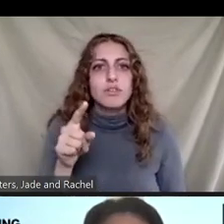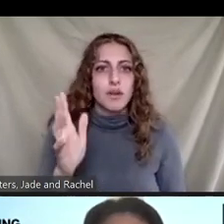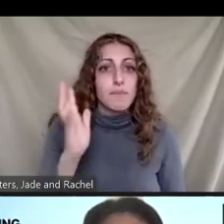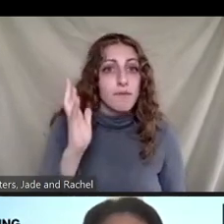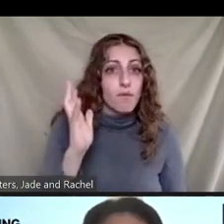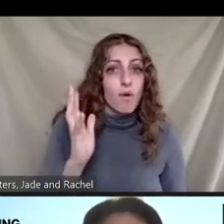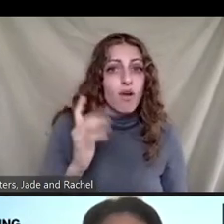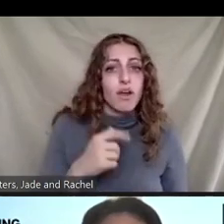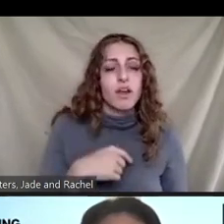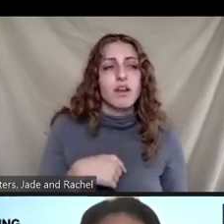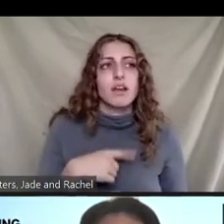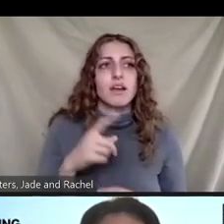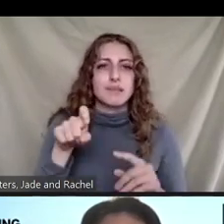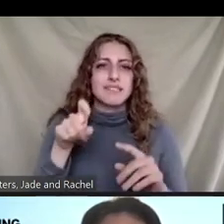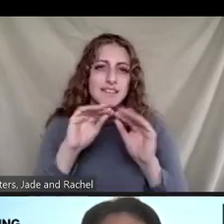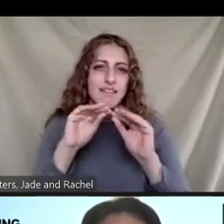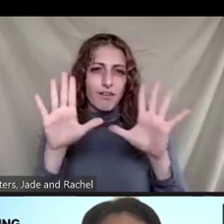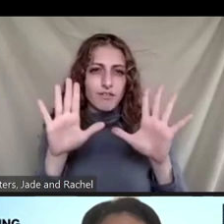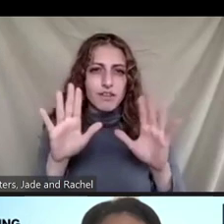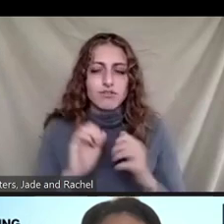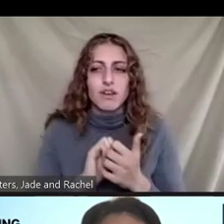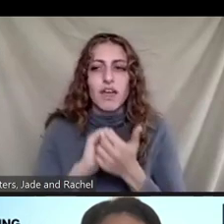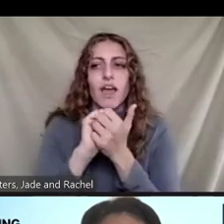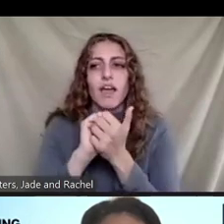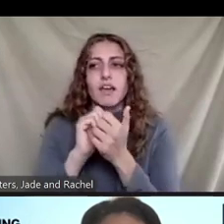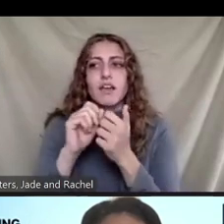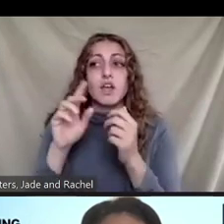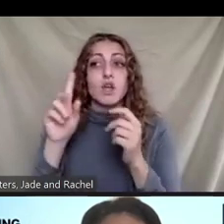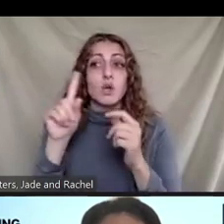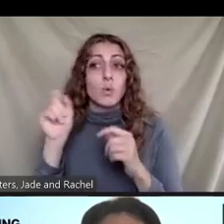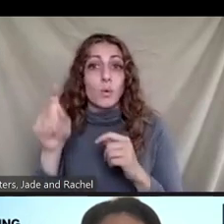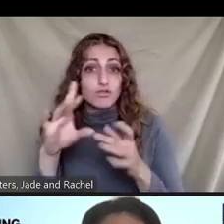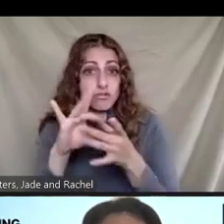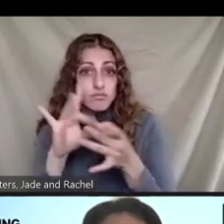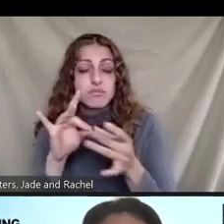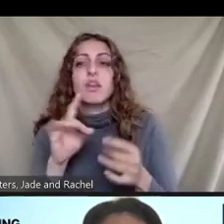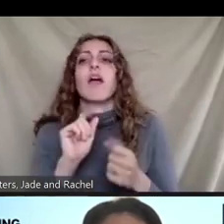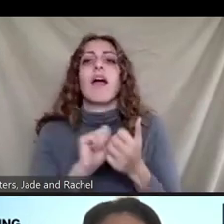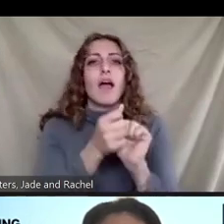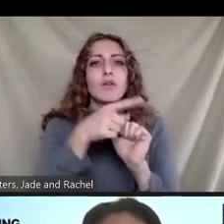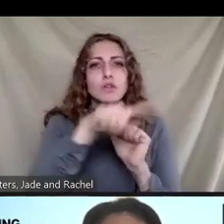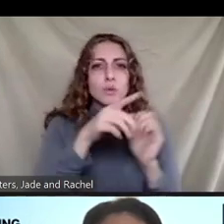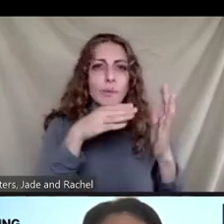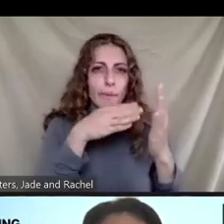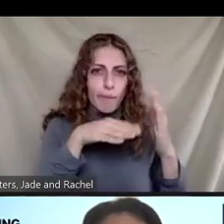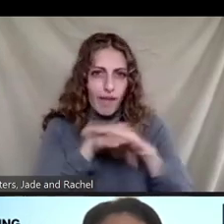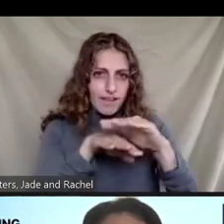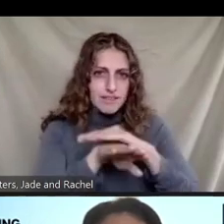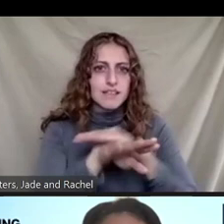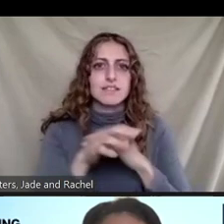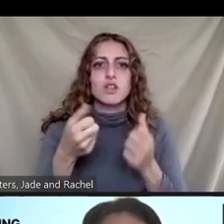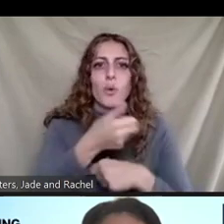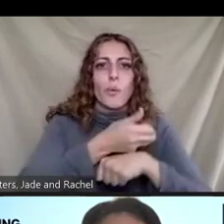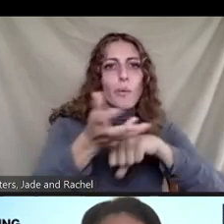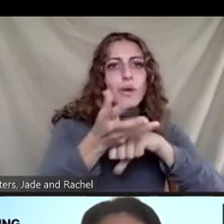ask it out loud. Um, it was, how do you access the wastewater of positive people? And that's from